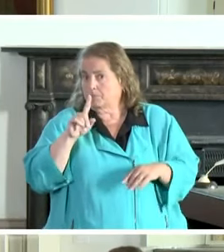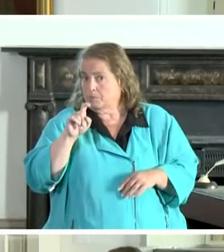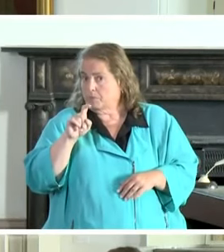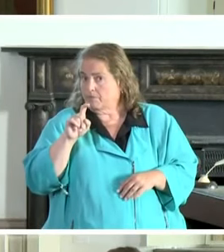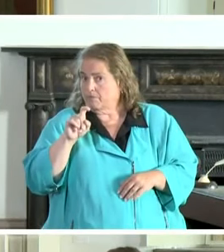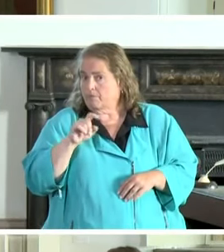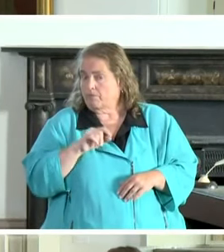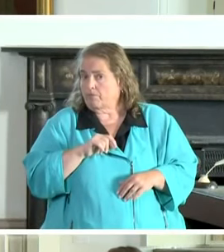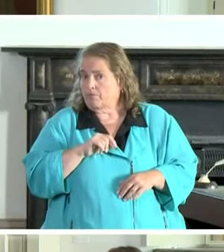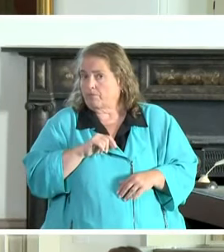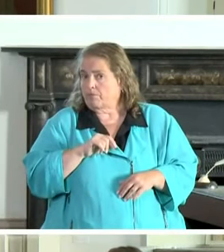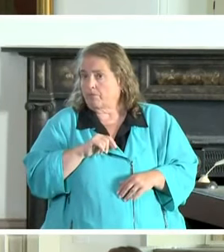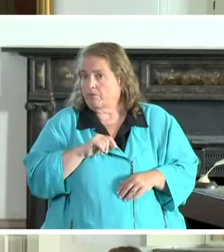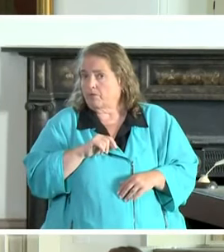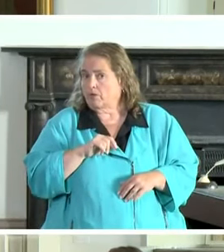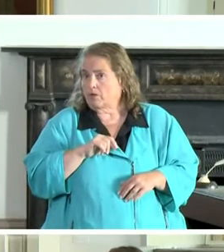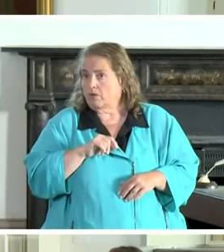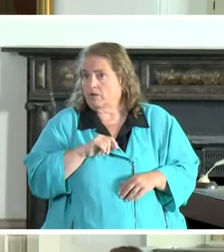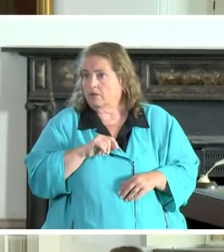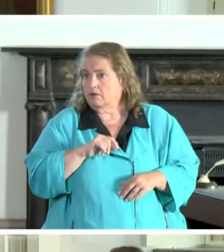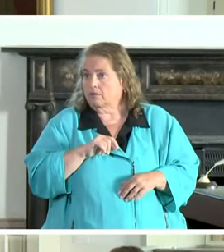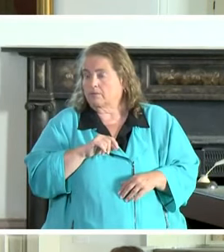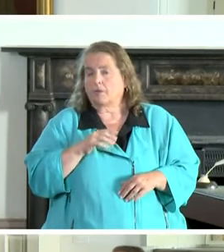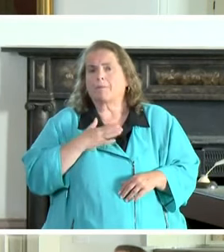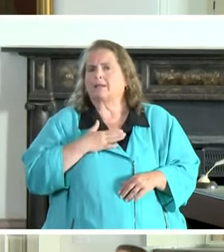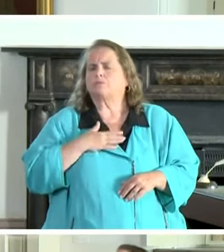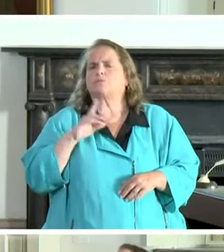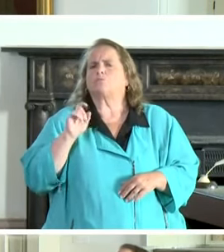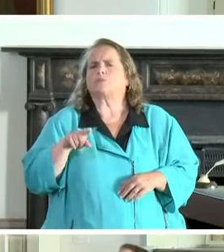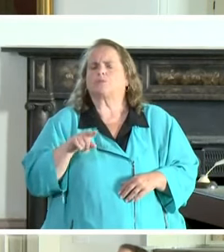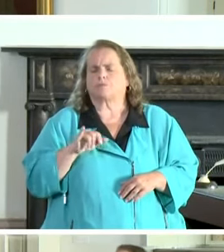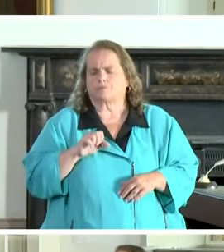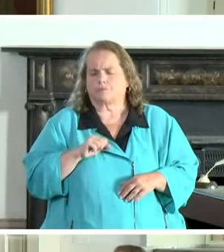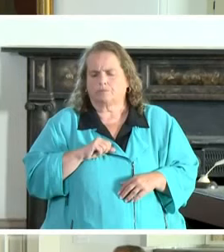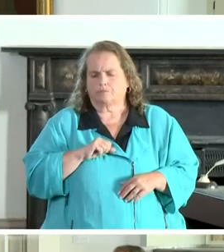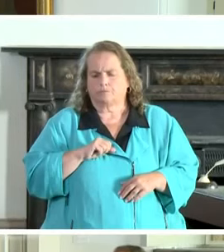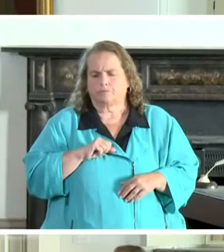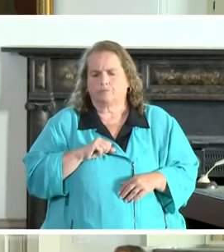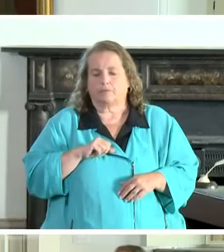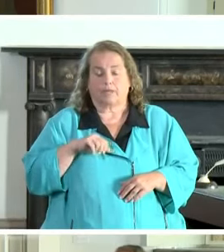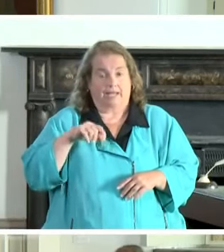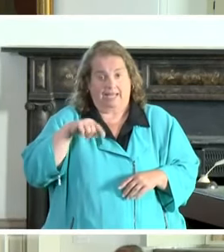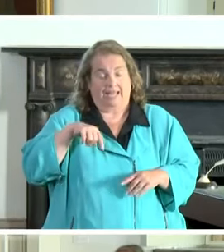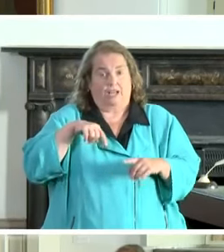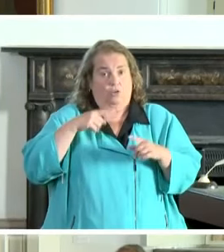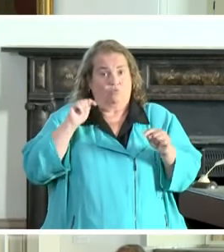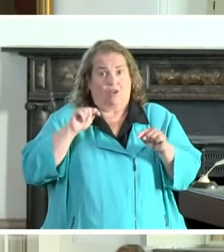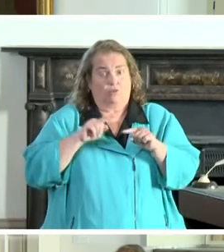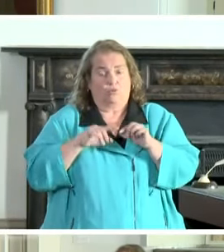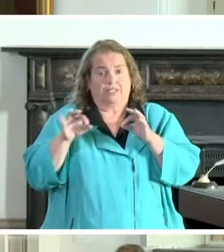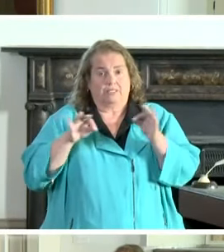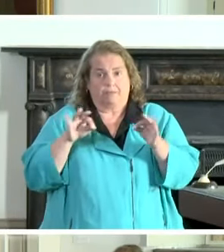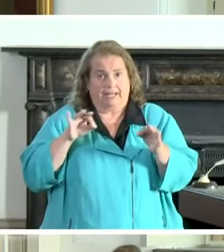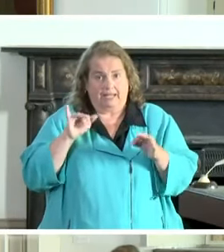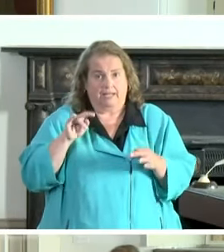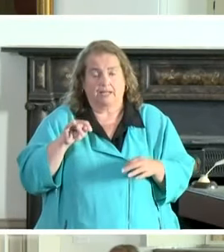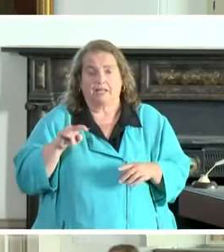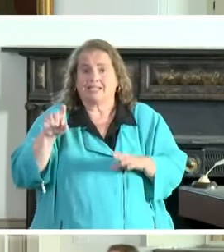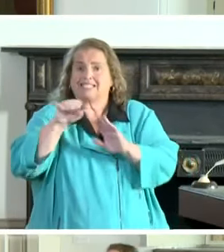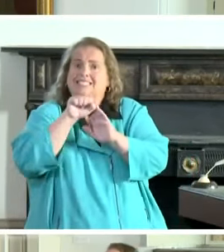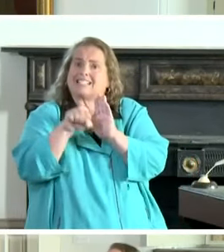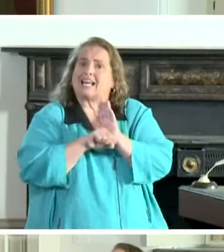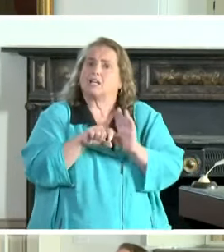executive branch will be closing up tomorrow. But my question is, in the reasoning explained, the state